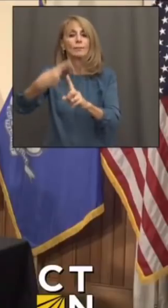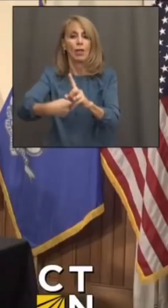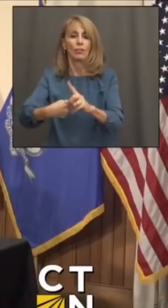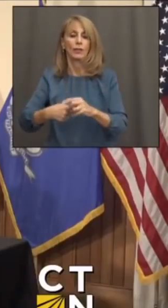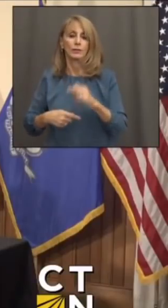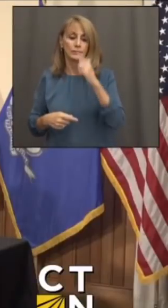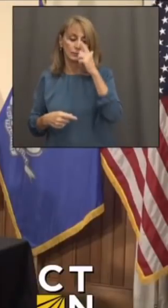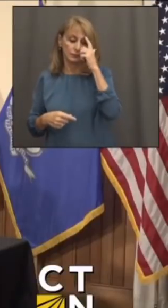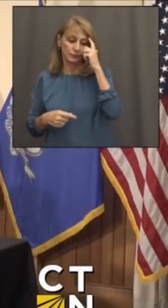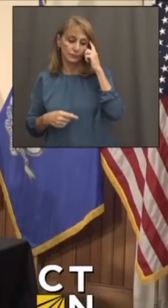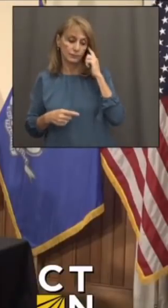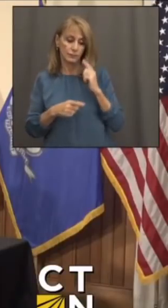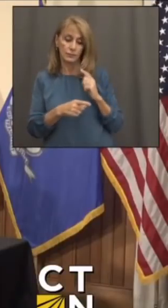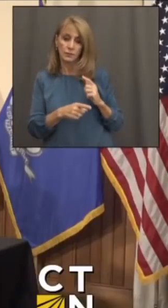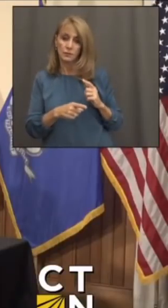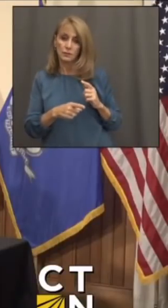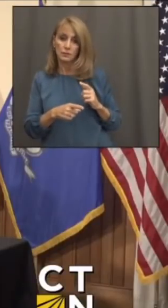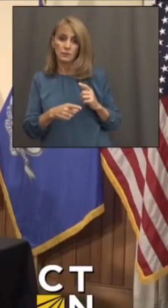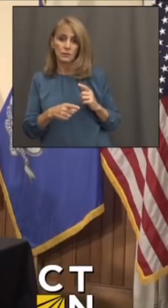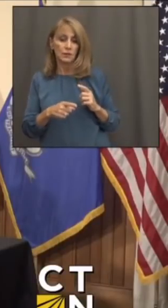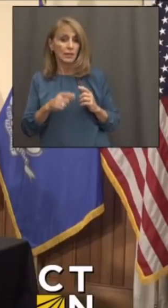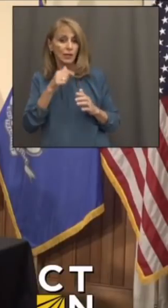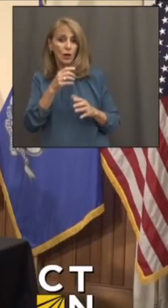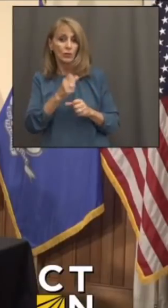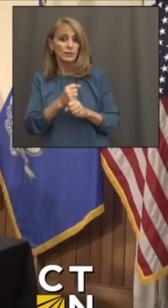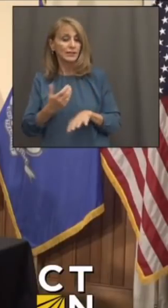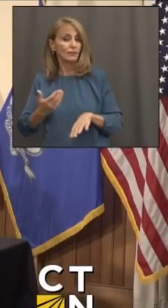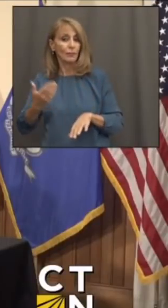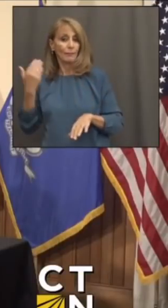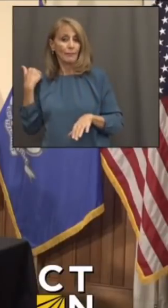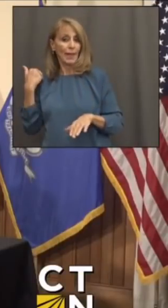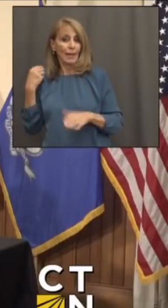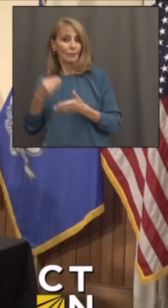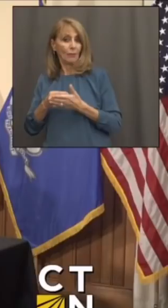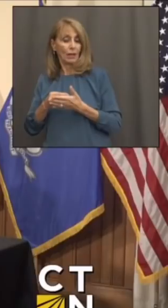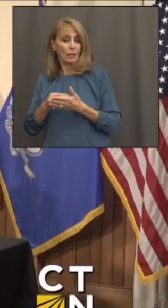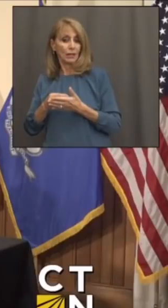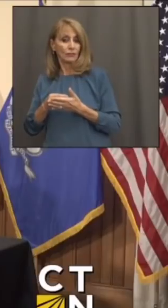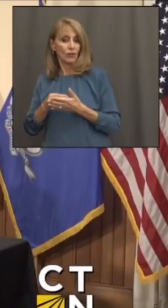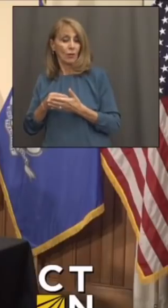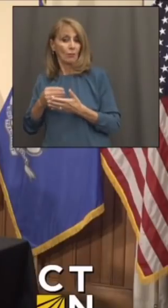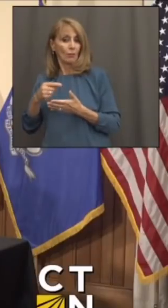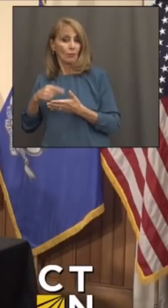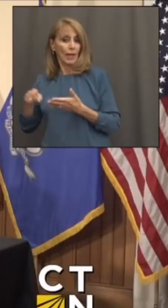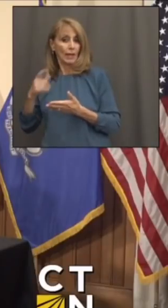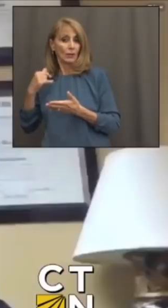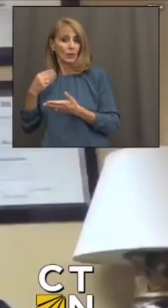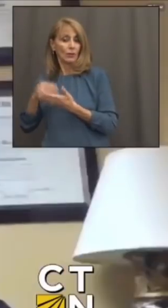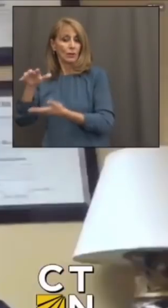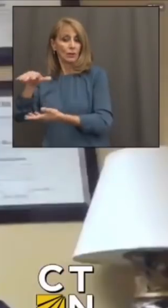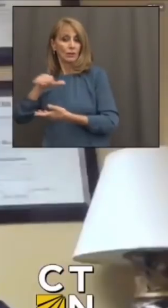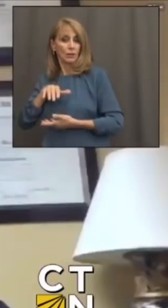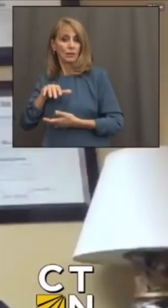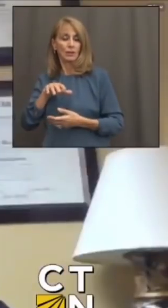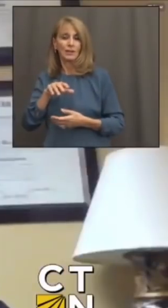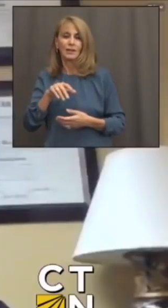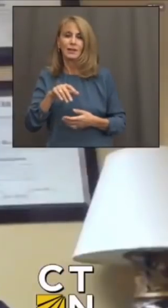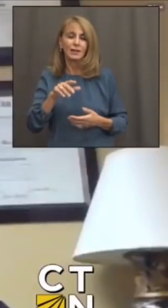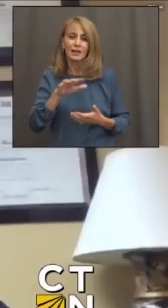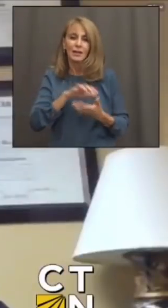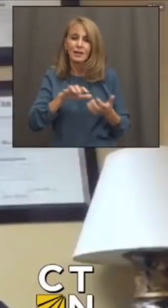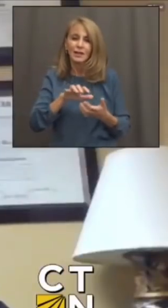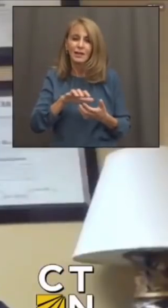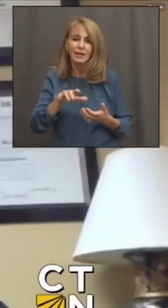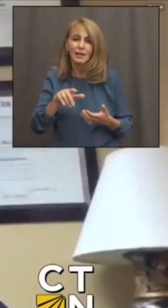And this will be going forward. They won't receive any back pay, right, from previous months? Can you repeat the question? mean,